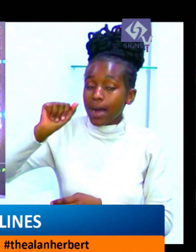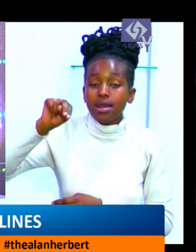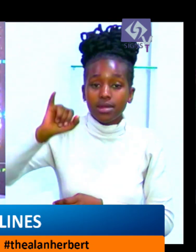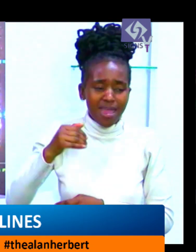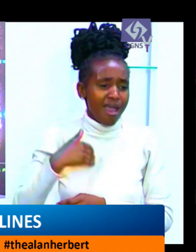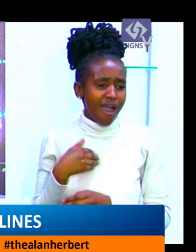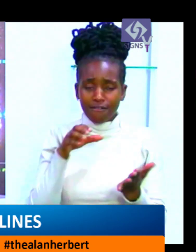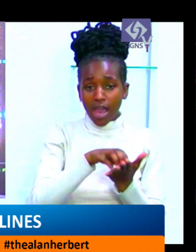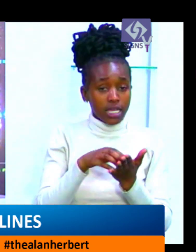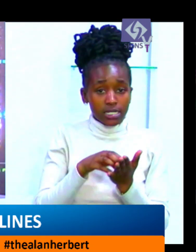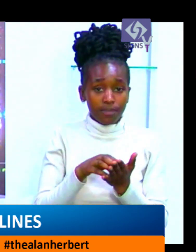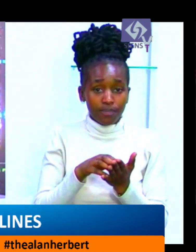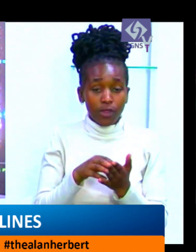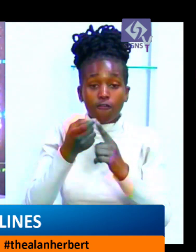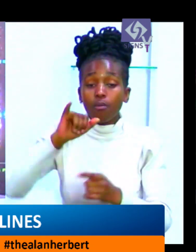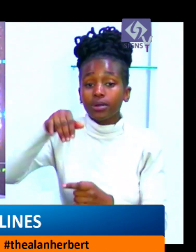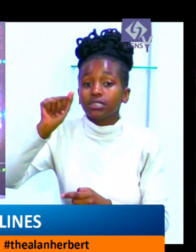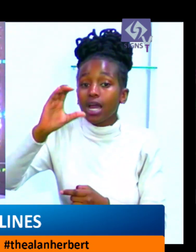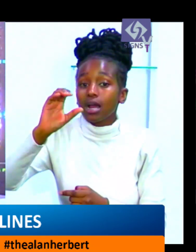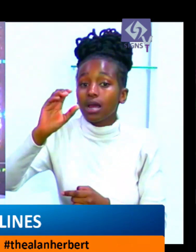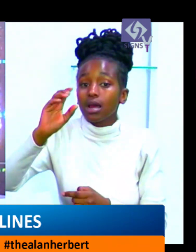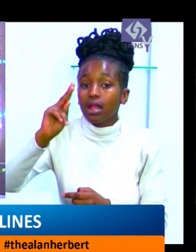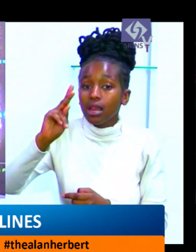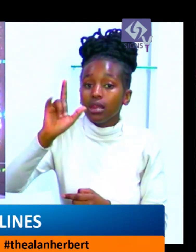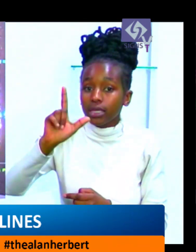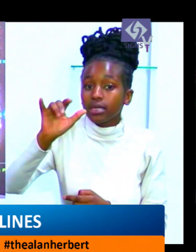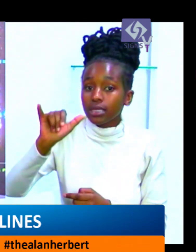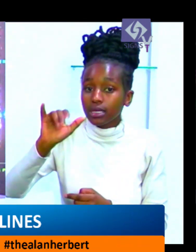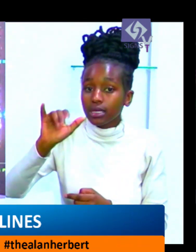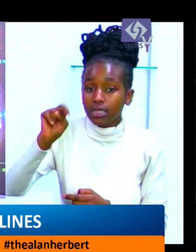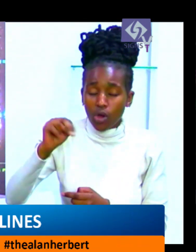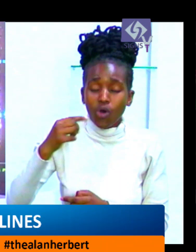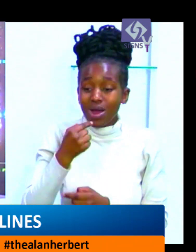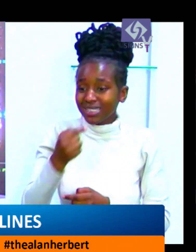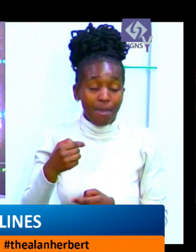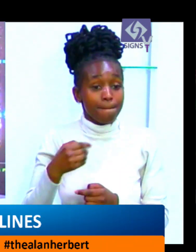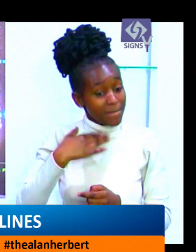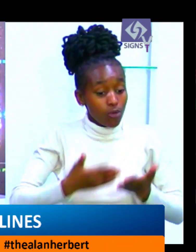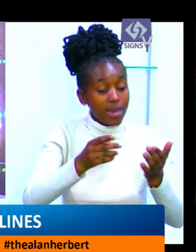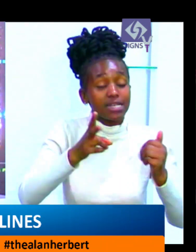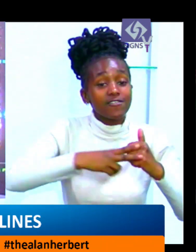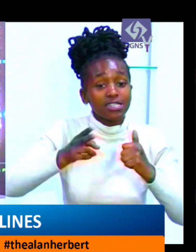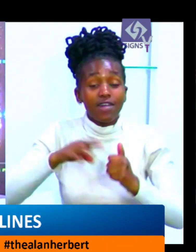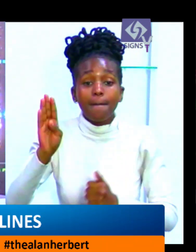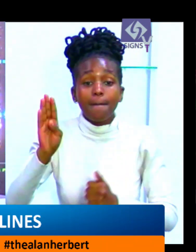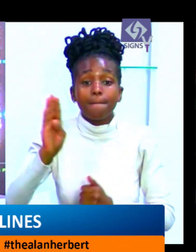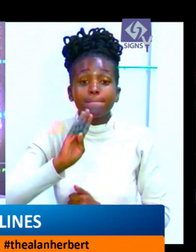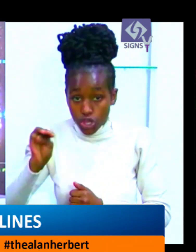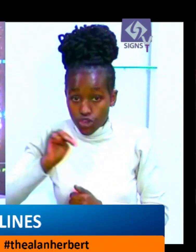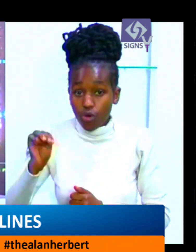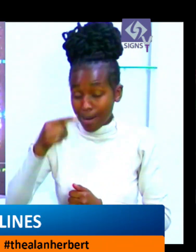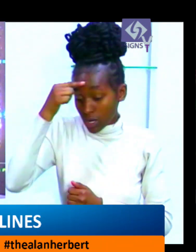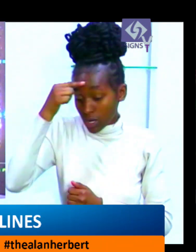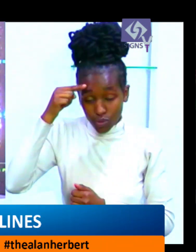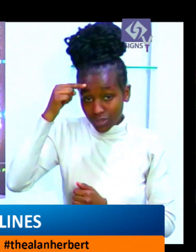prime agriculture land. Now, Mumia's went into a court-ordered insolvency in 2019, but all creditors